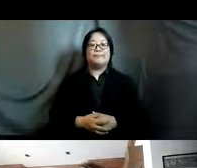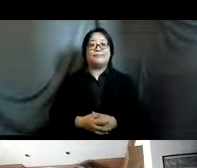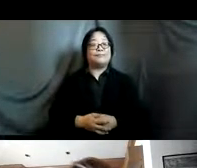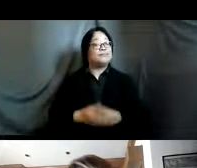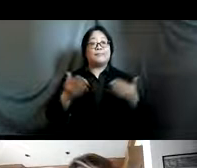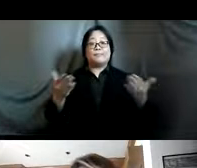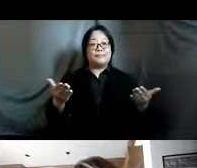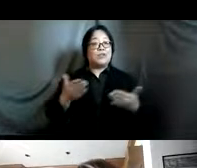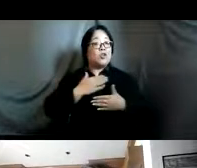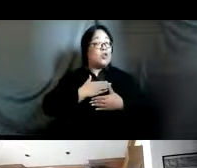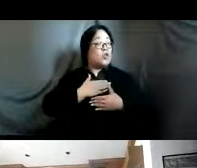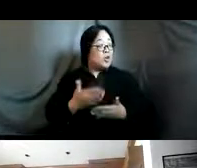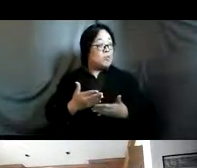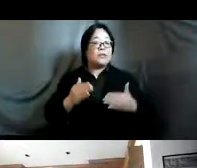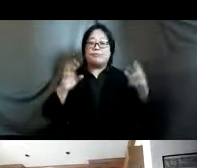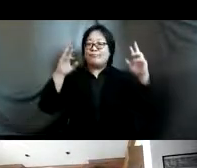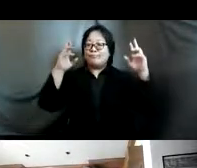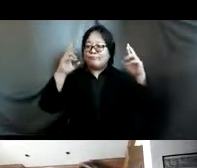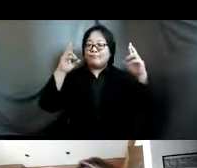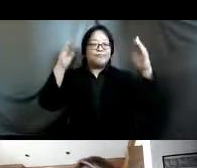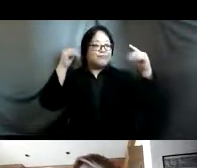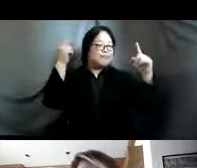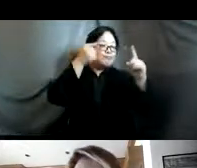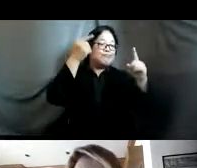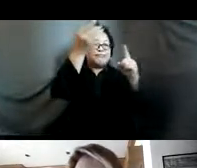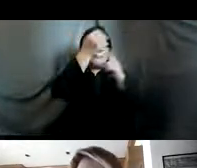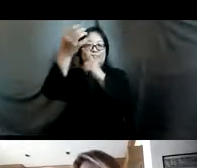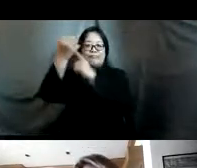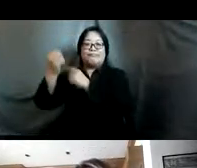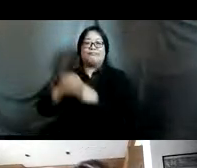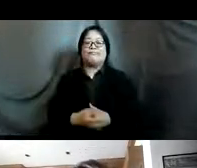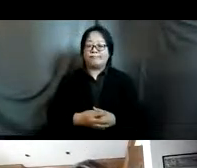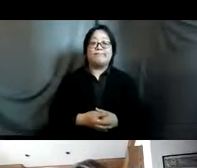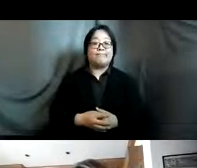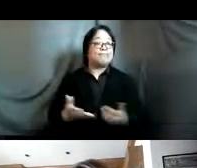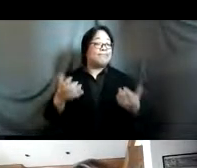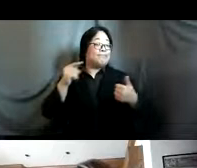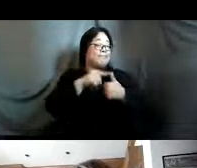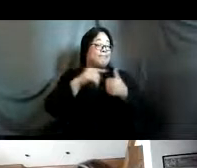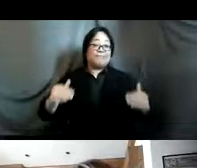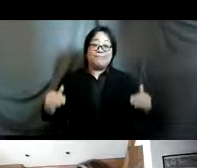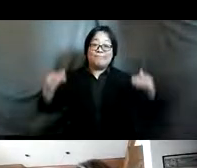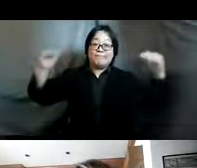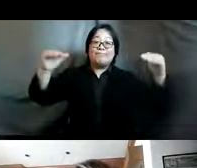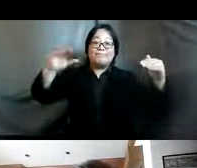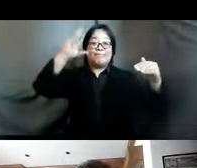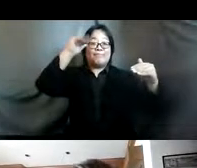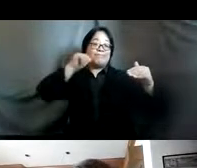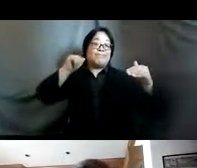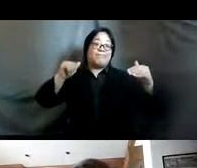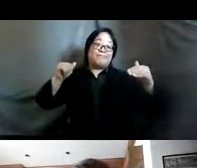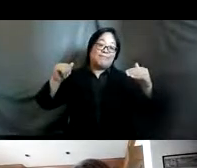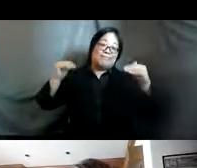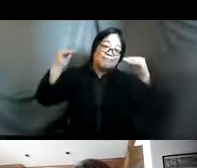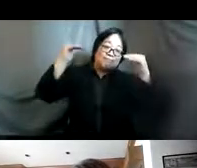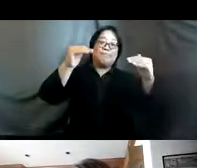makers uh hope to achieve an impact you would be looking at advancing gender transformative interventions to achieve body autonomy and